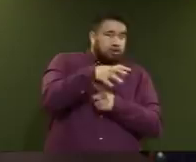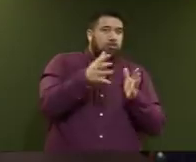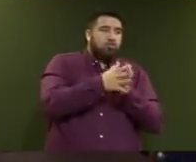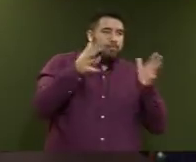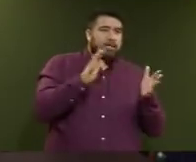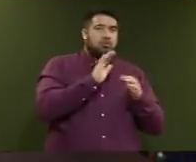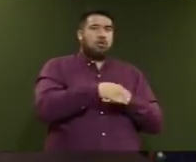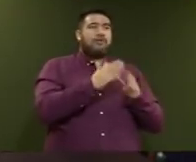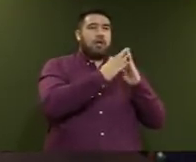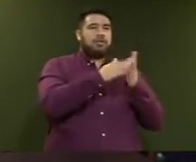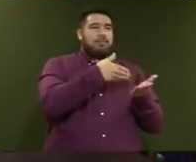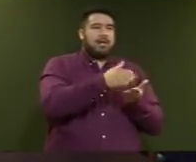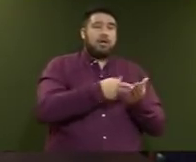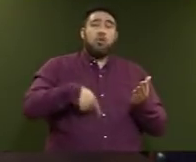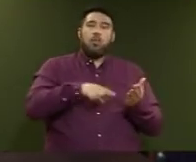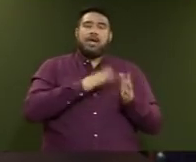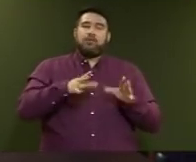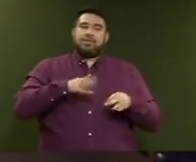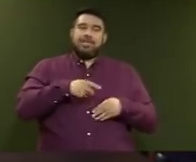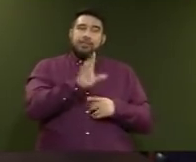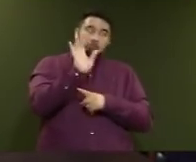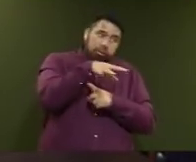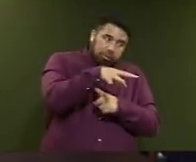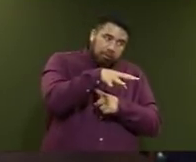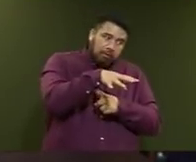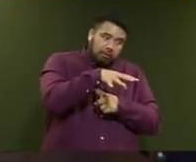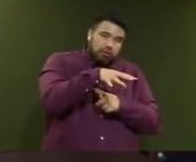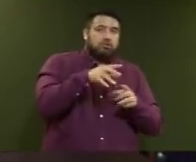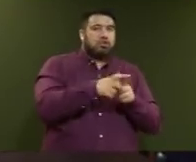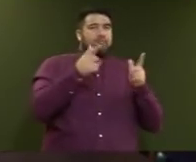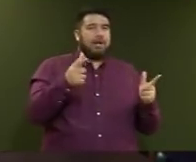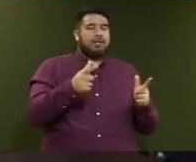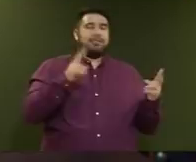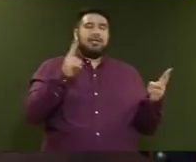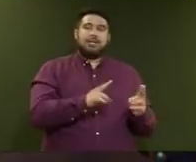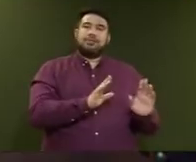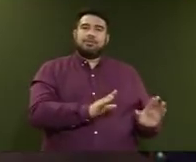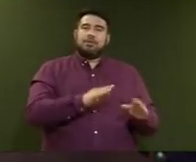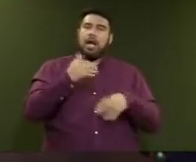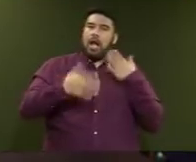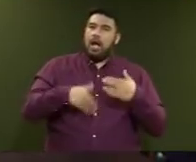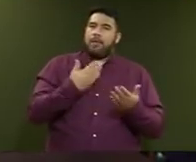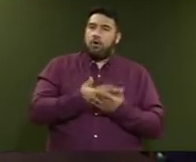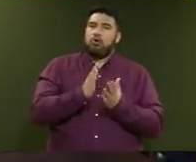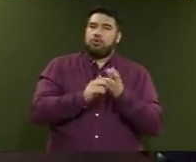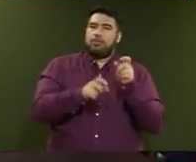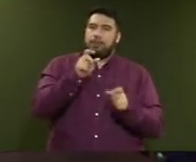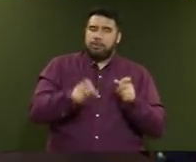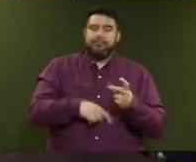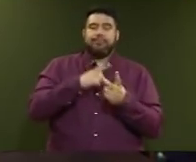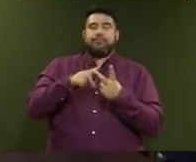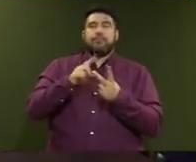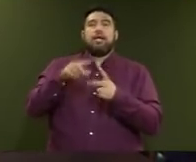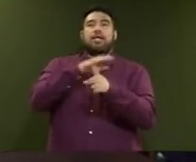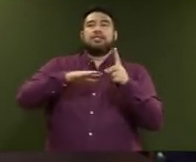fully confront that and the harm that it was doing New Zealand's people. Secondly, we need to acknowledge the international environment, which Treasury has as well.